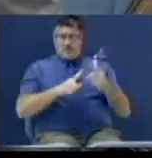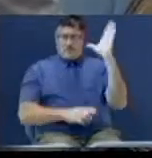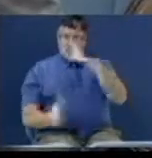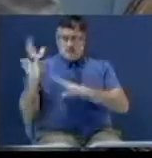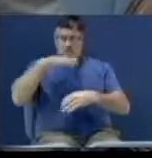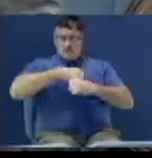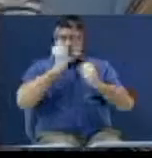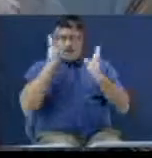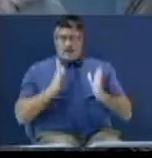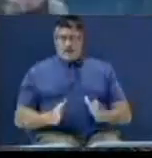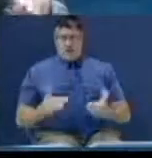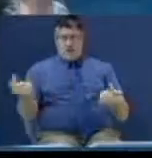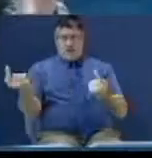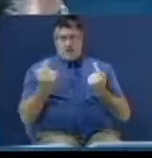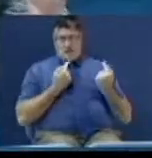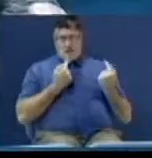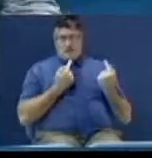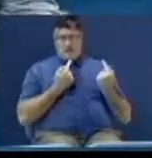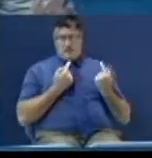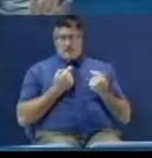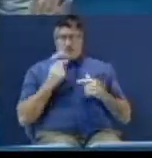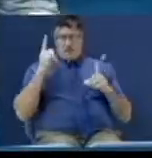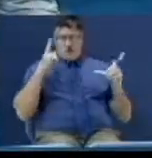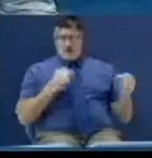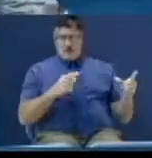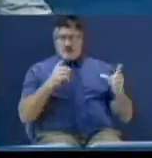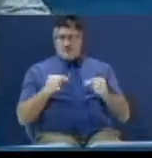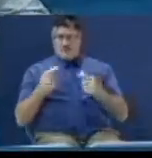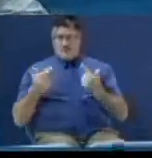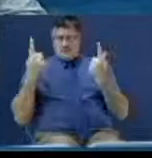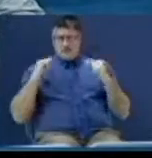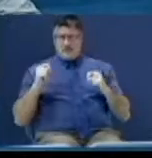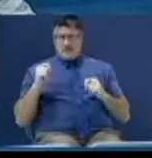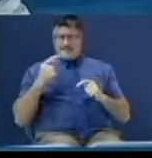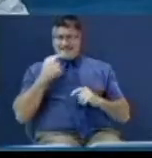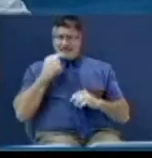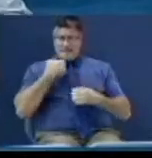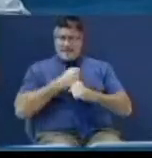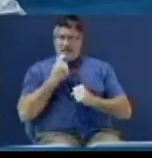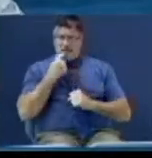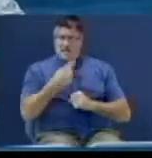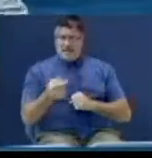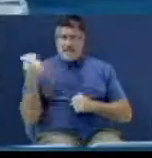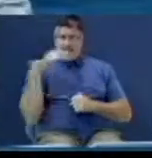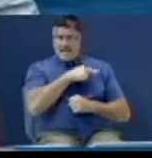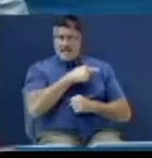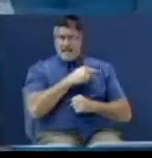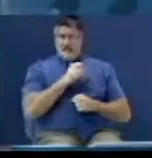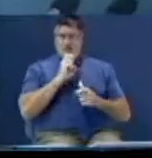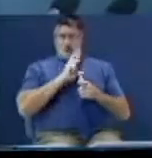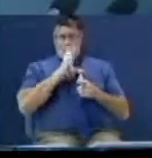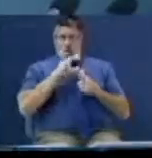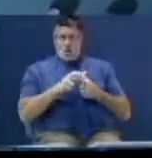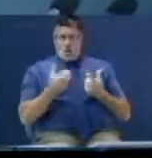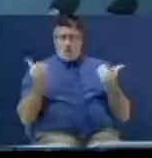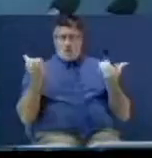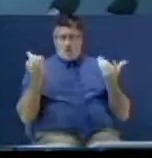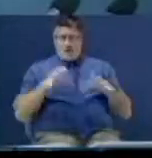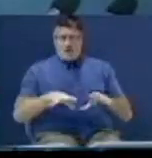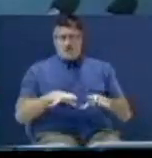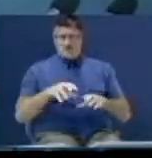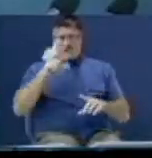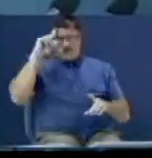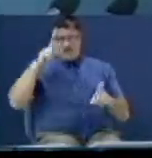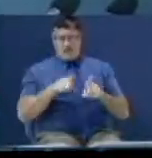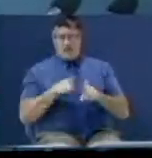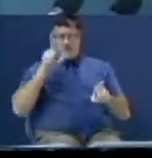tailbearer comes wanting to tell you some lie, and cause the preacher or the church some trouble, or cause one of your brother and sister